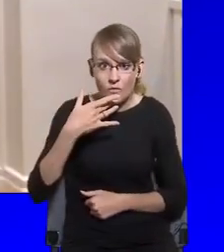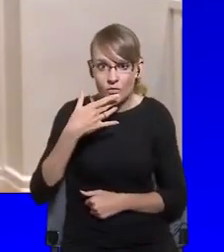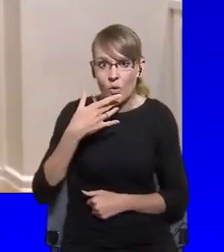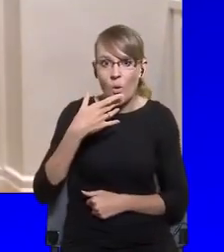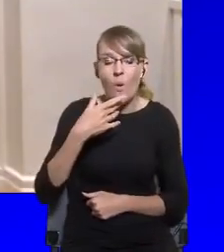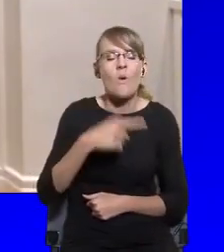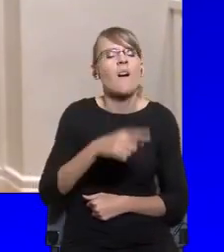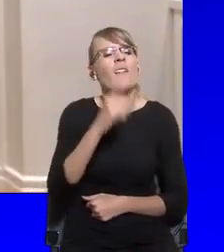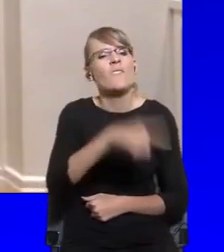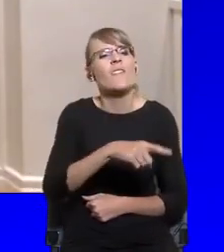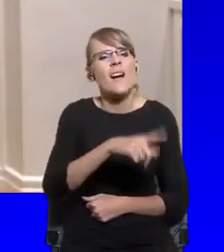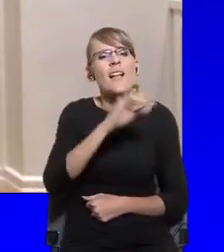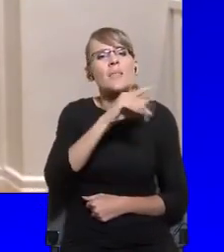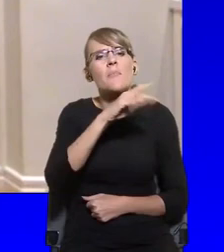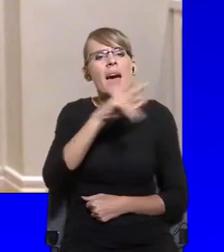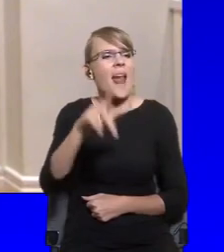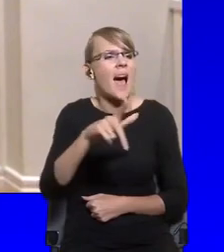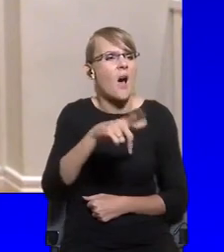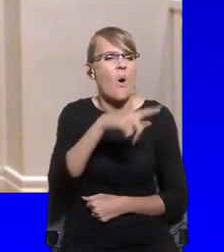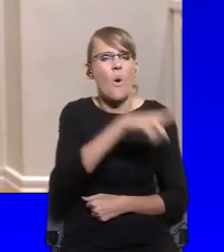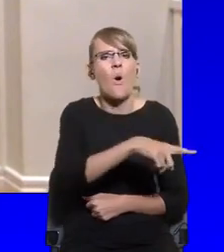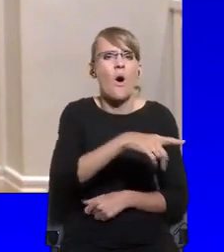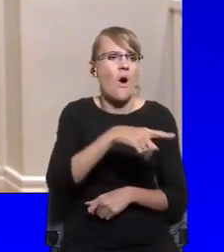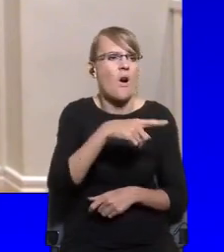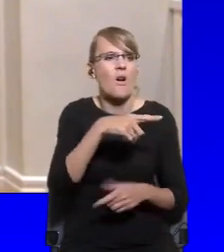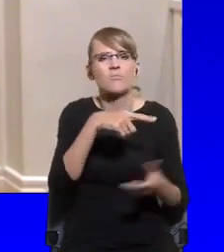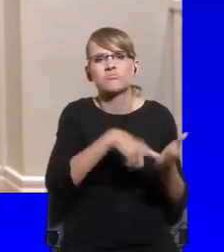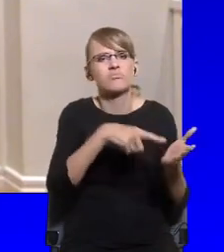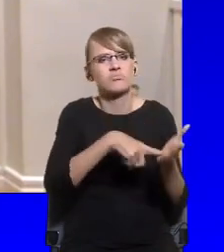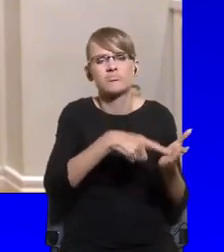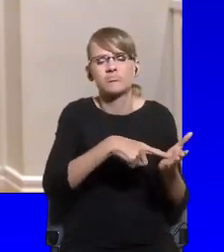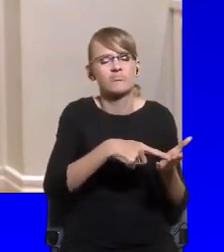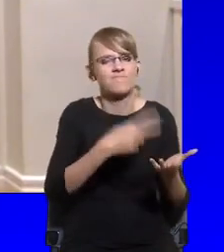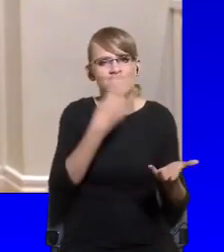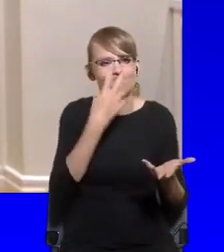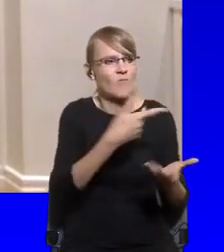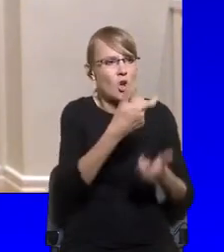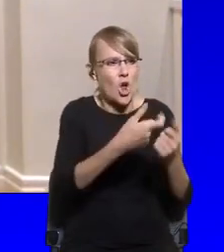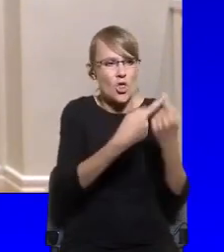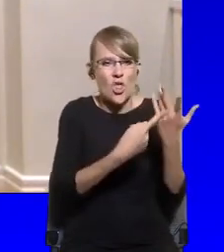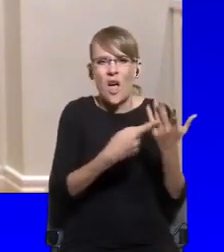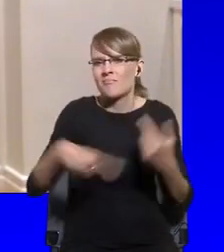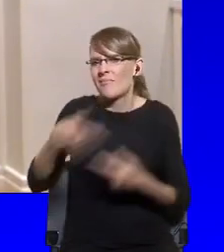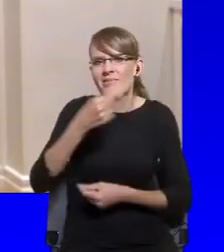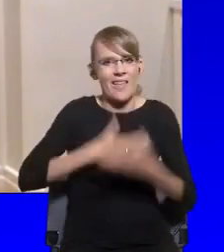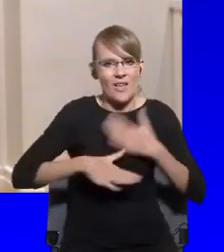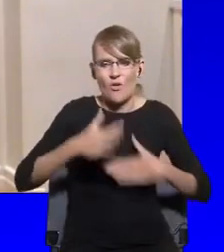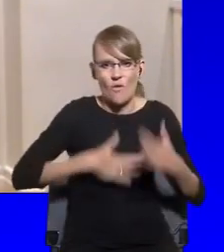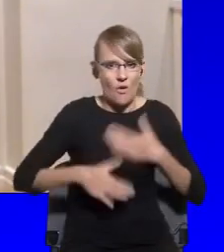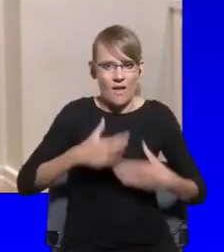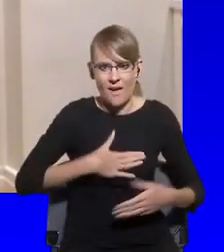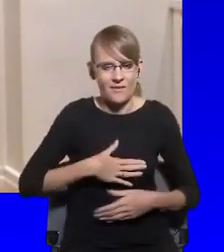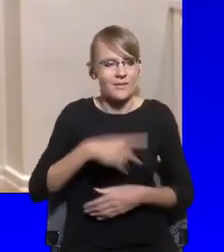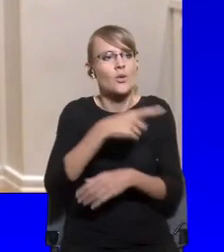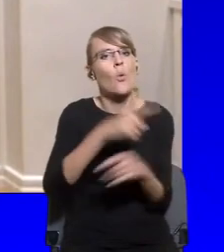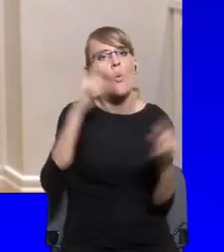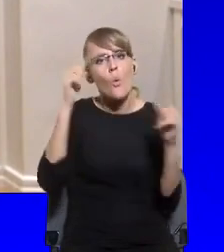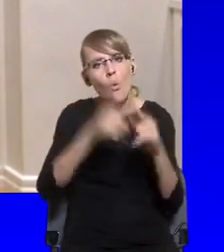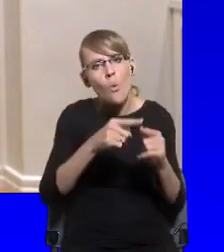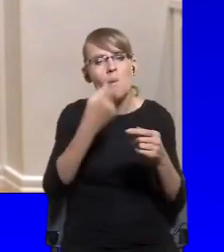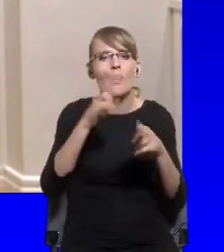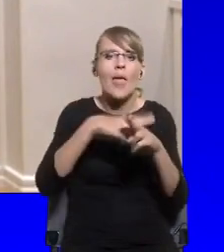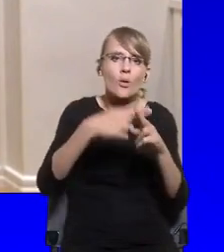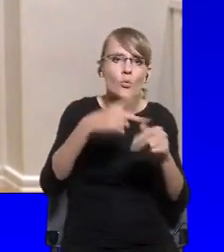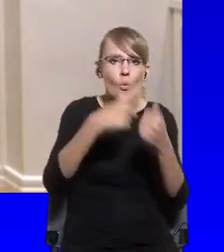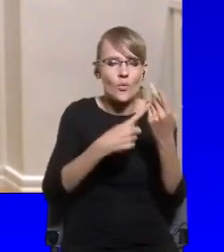dissatisfaction yourself by doing this and that. And by, by focusing, uh, on, on, on certain issues and, and, and then